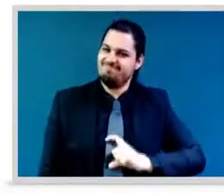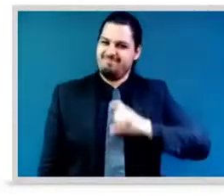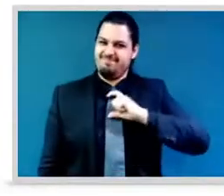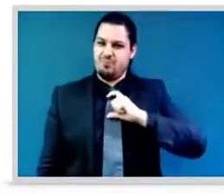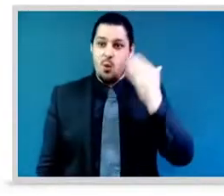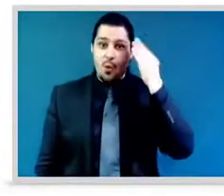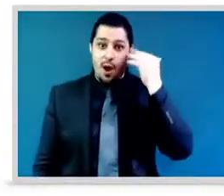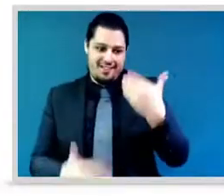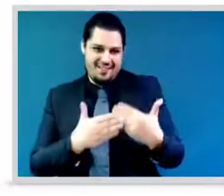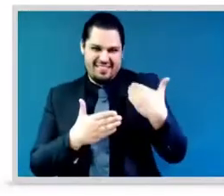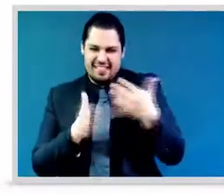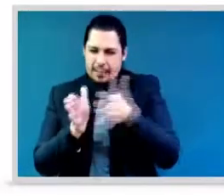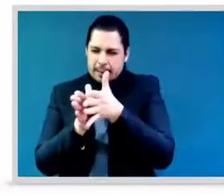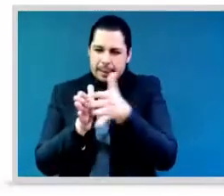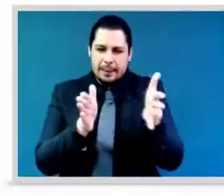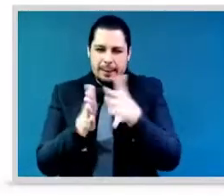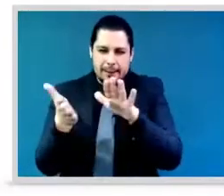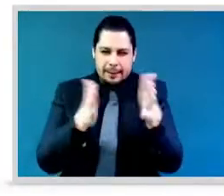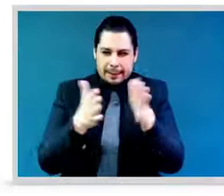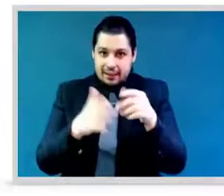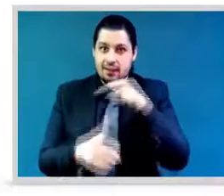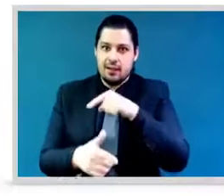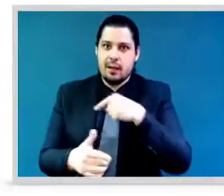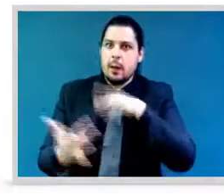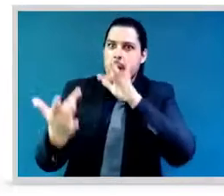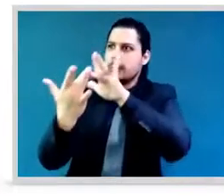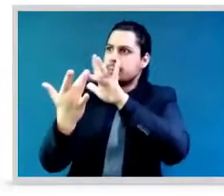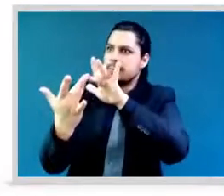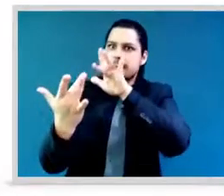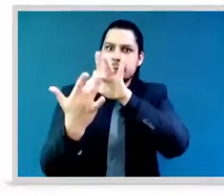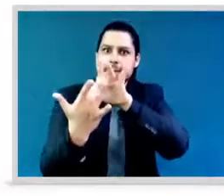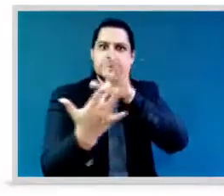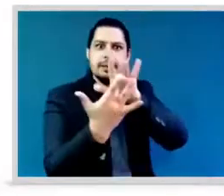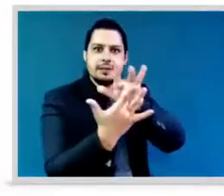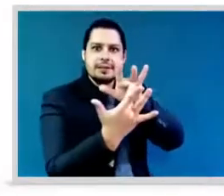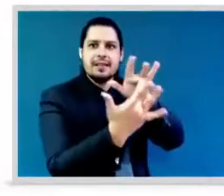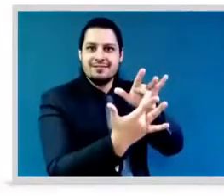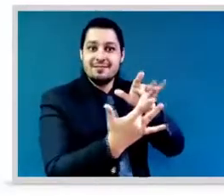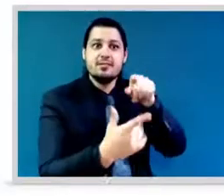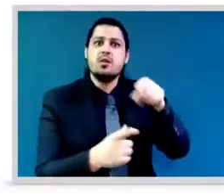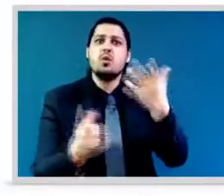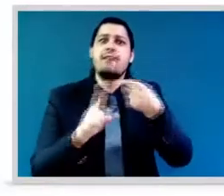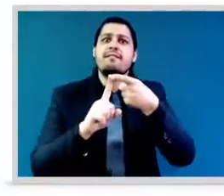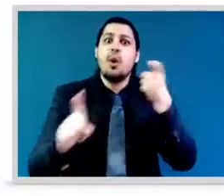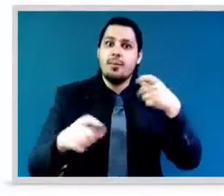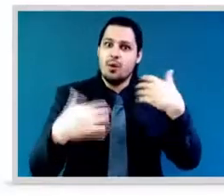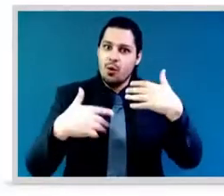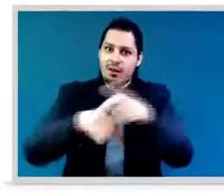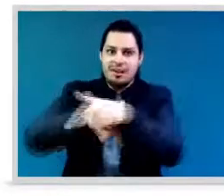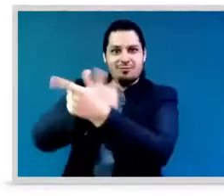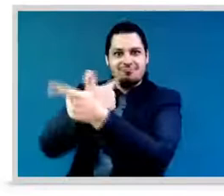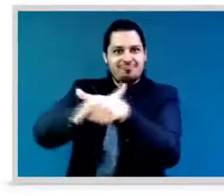um yet continuing to cover these world-changing stories that with a global impact